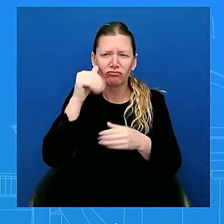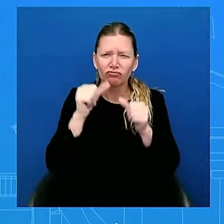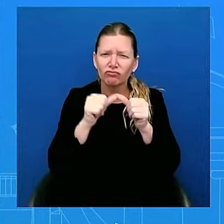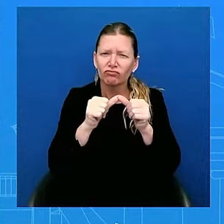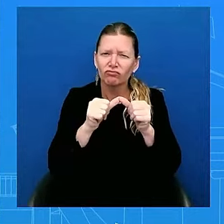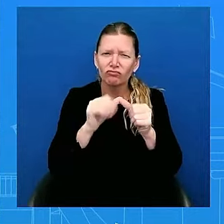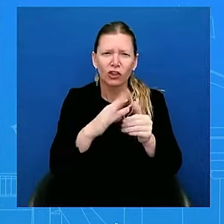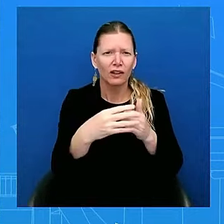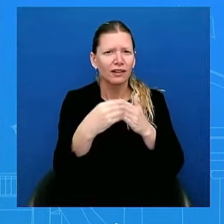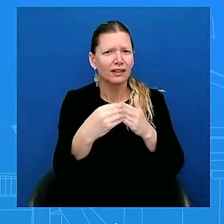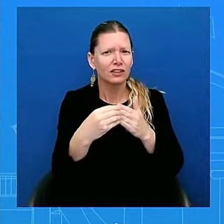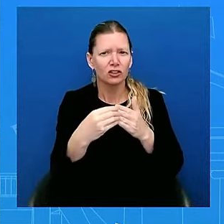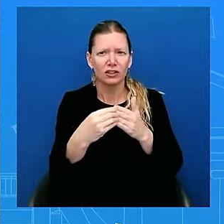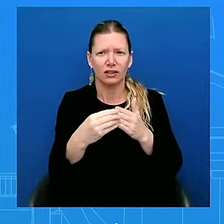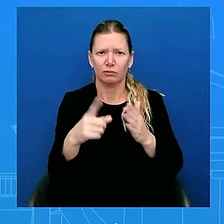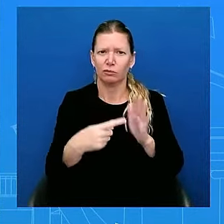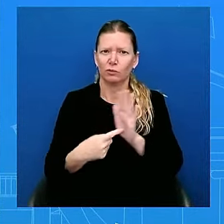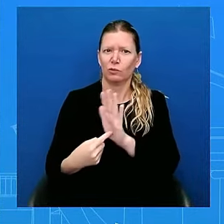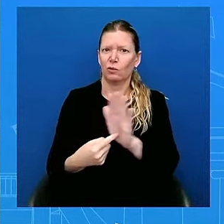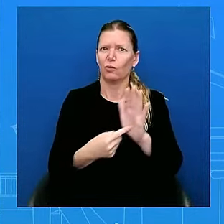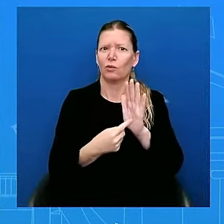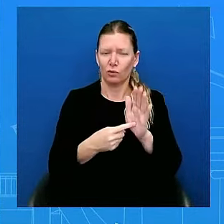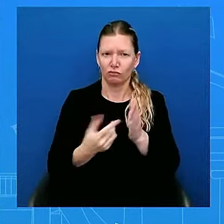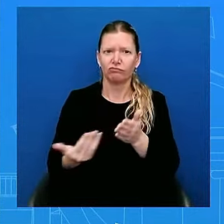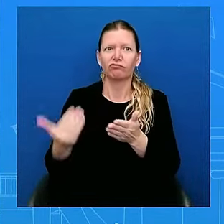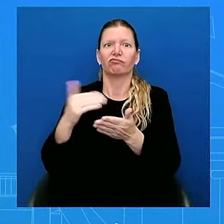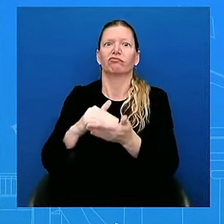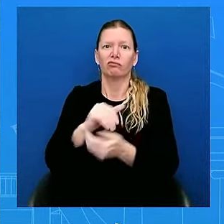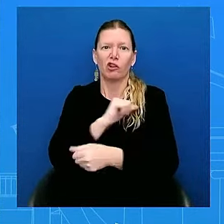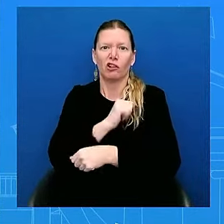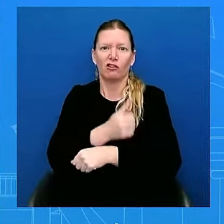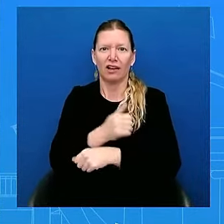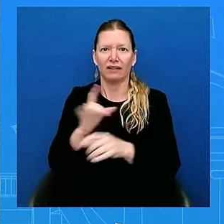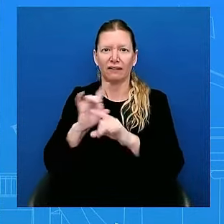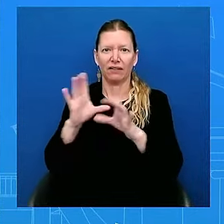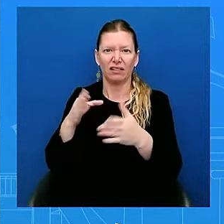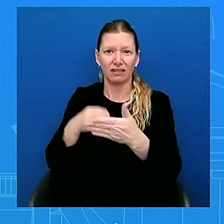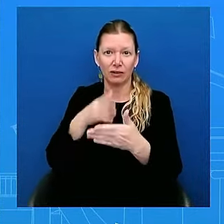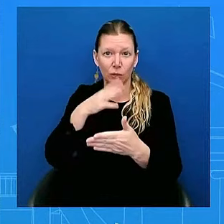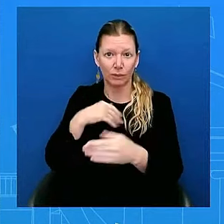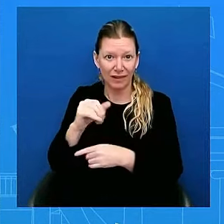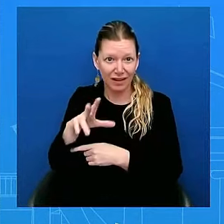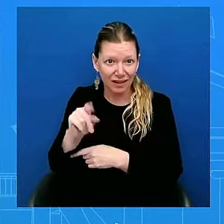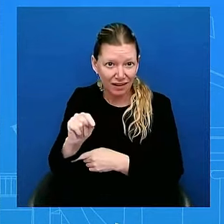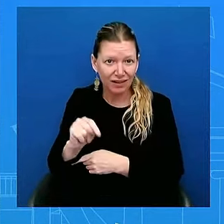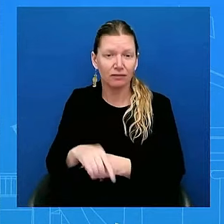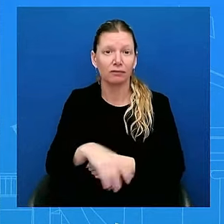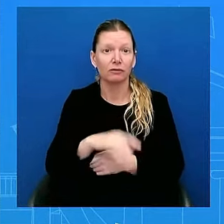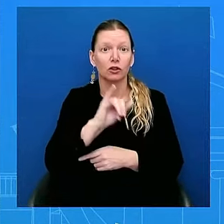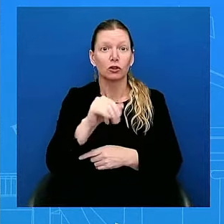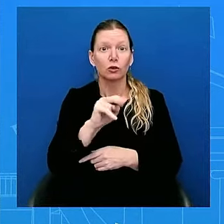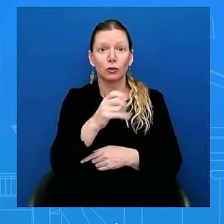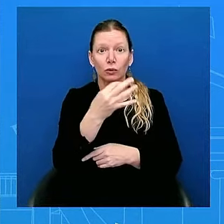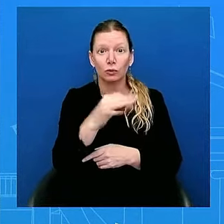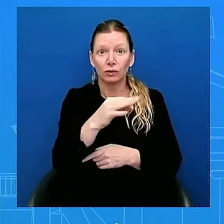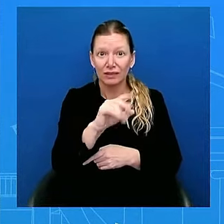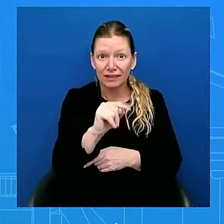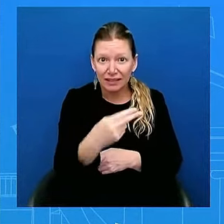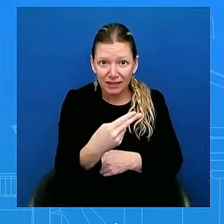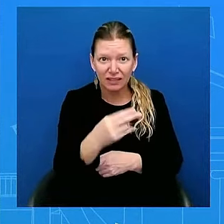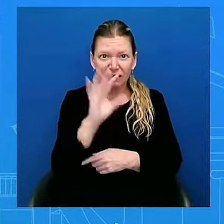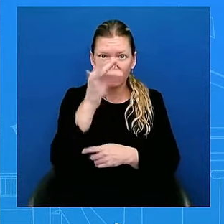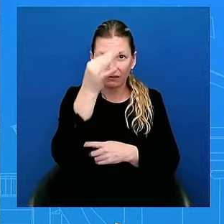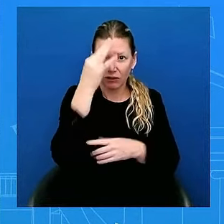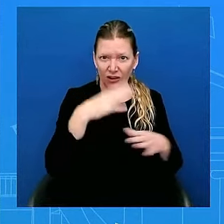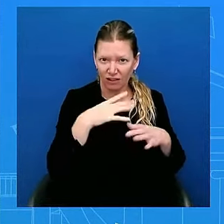federal holiday and reintroducing the George Floyd Justice in Policing Act. As the President said in his statement on Saturday,